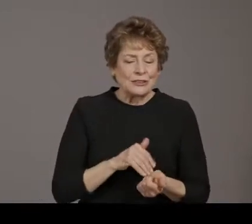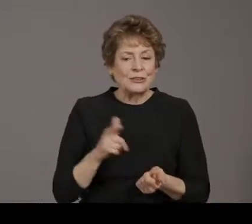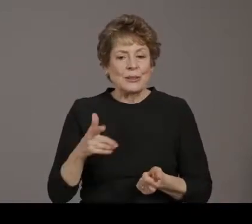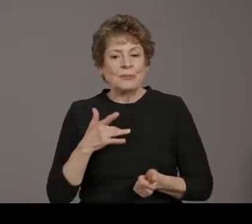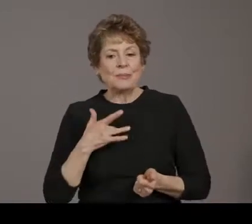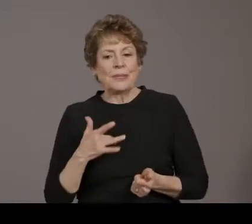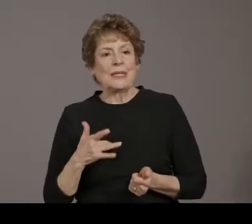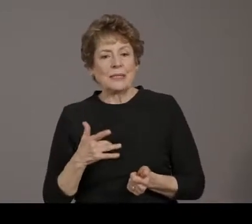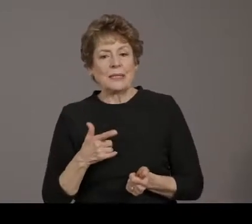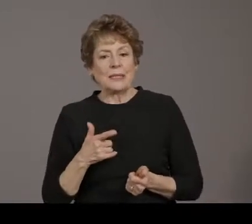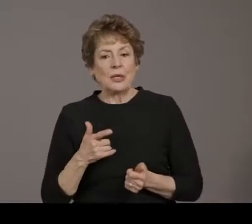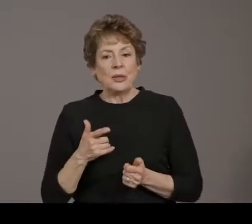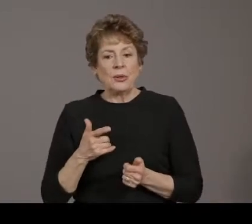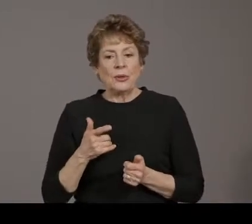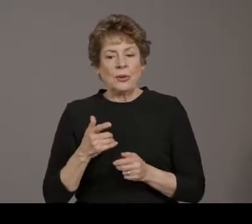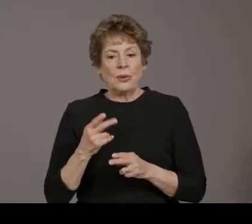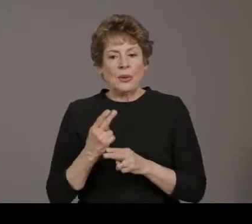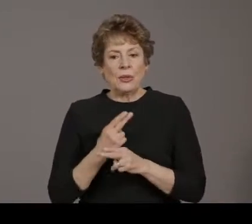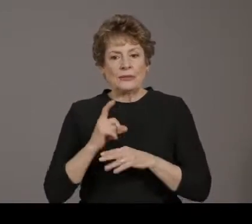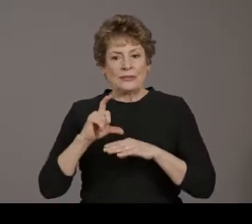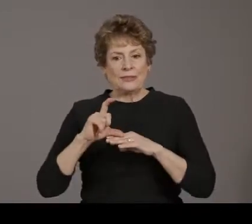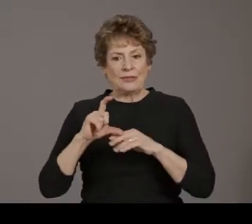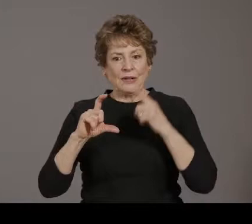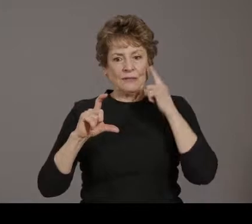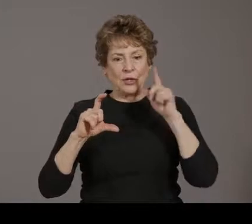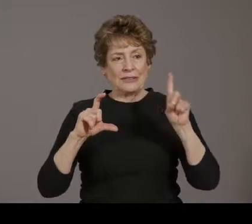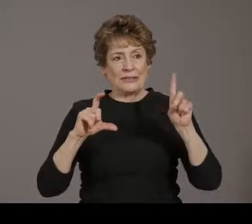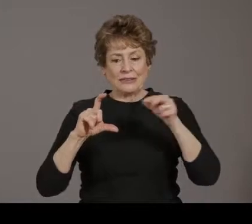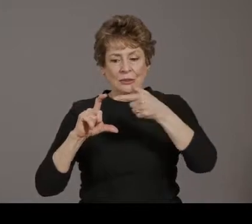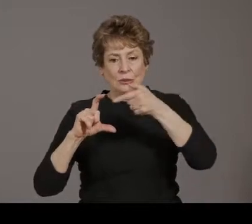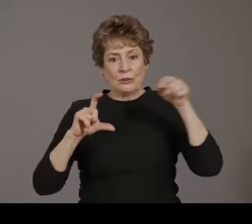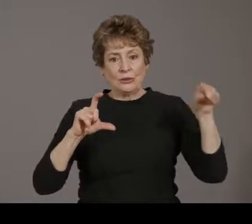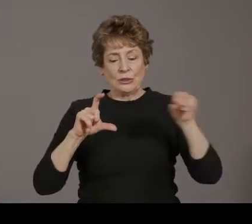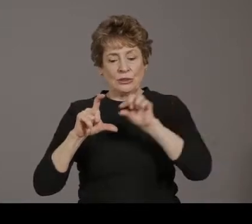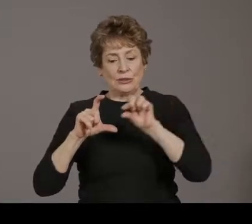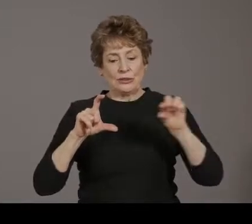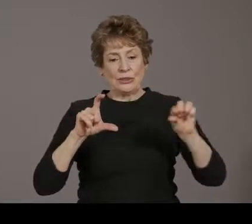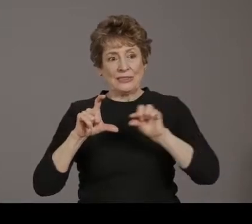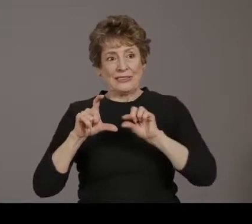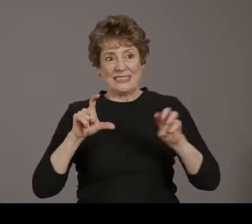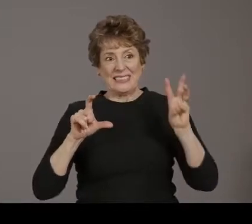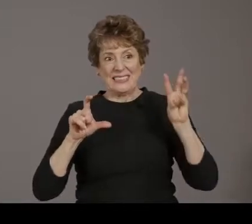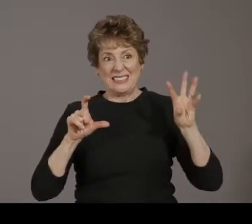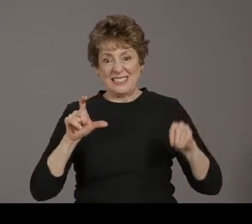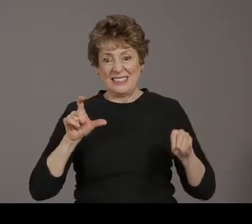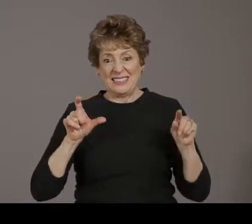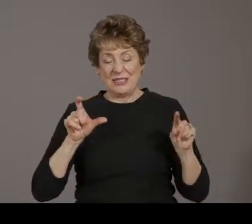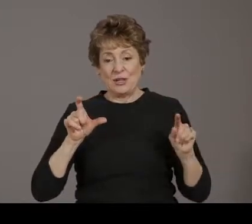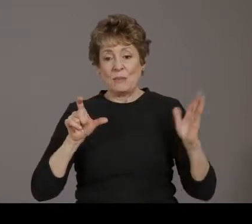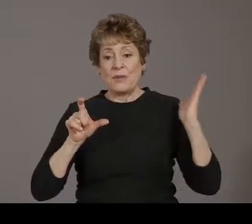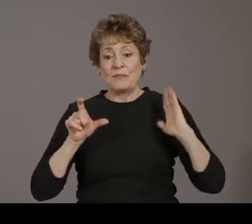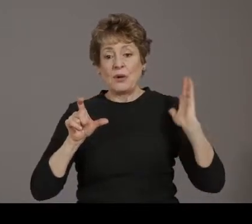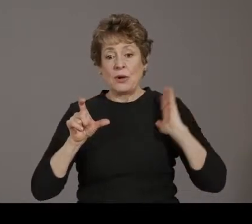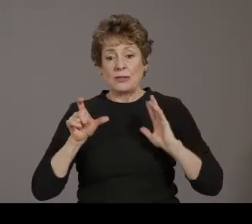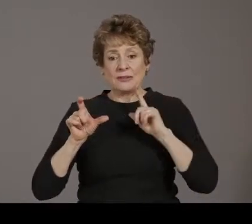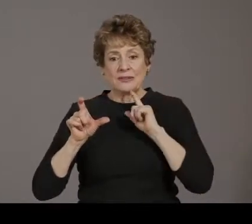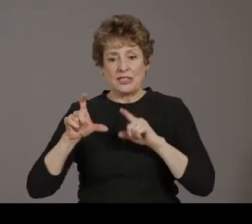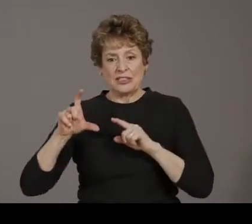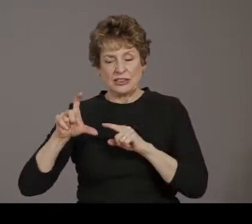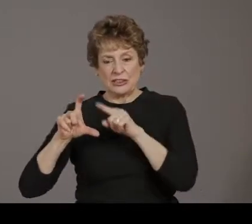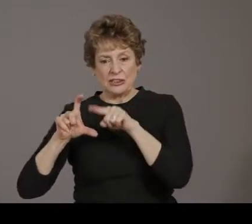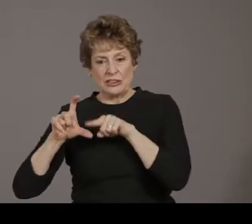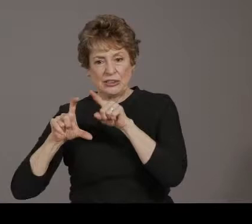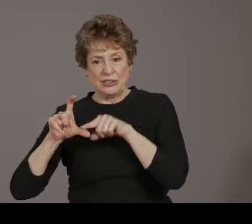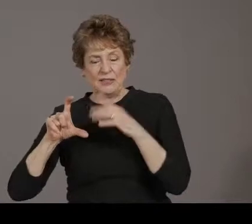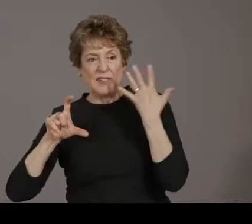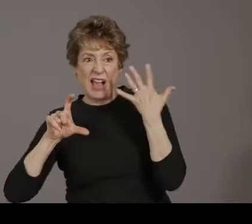reporting the number of doses as five doses per vial, they are now are reporting the number of doses that